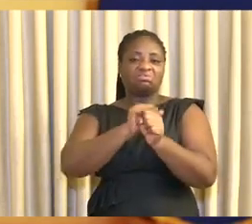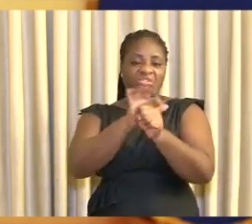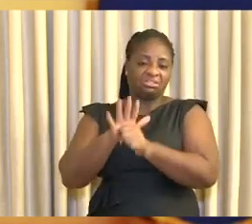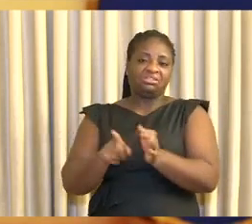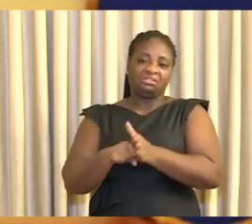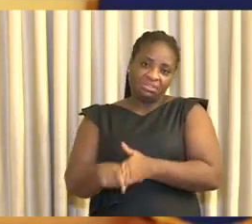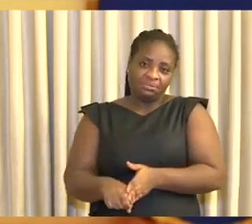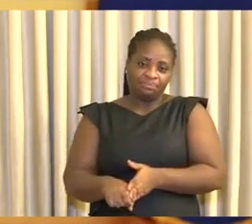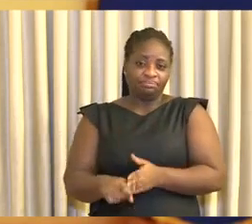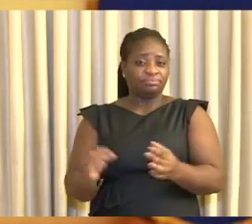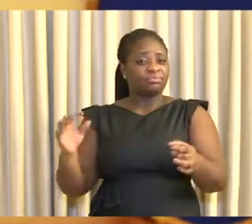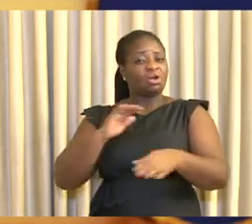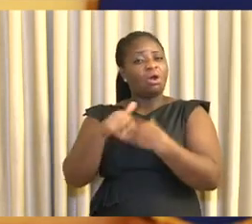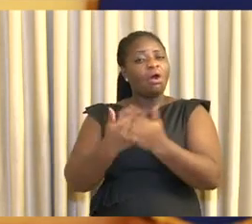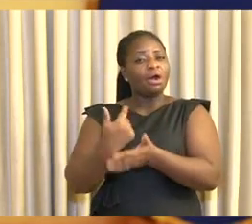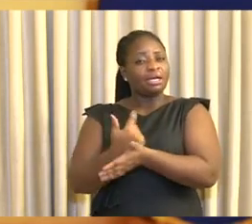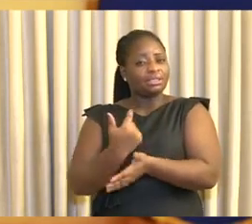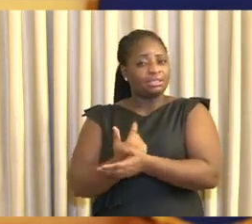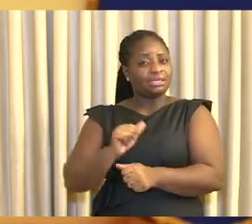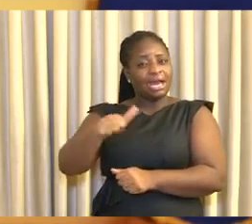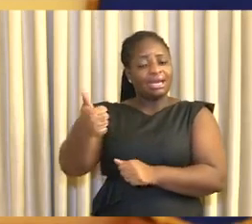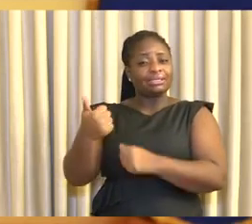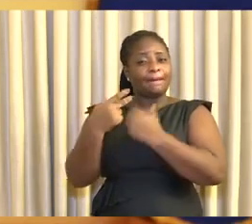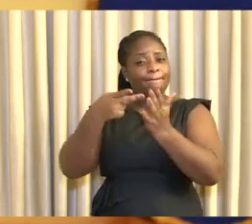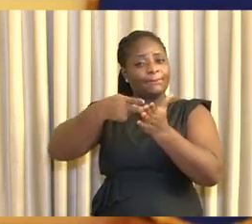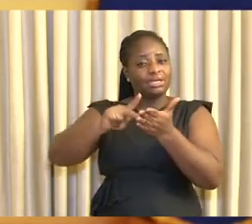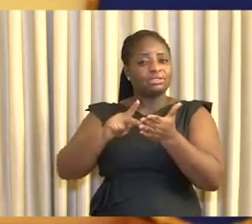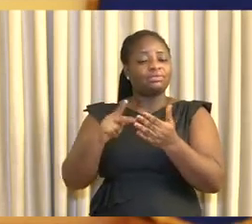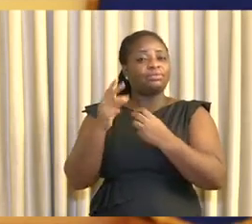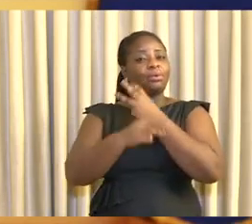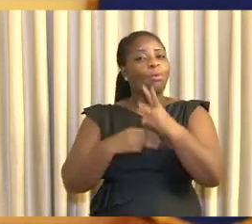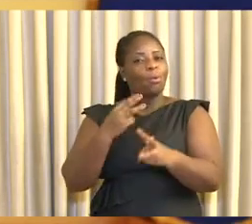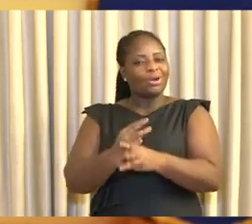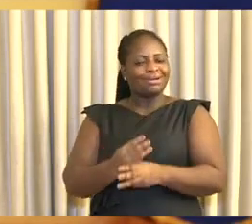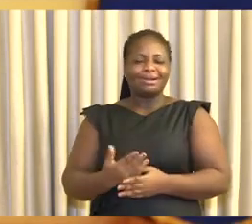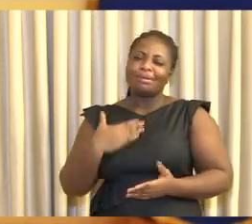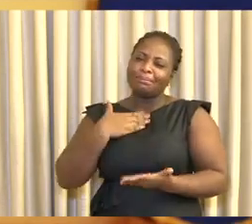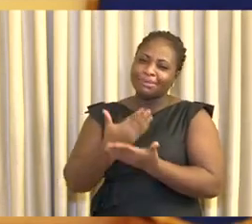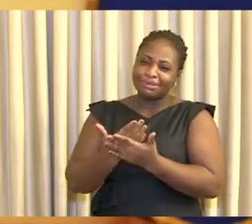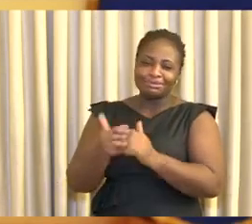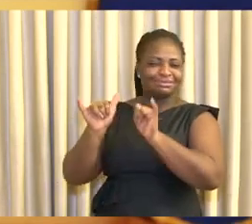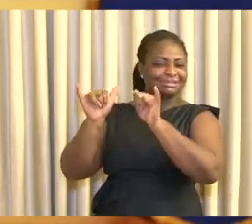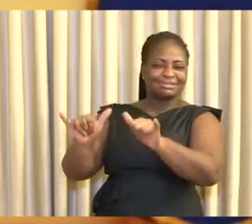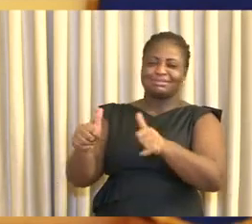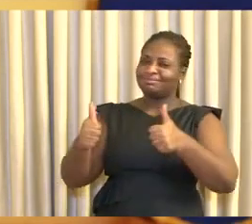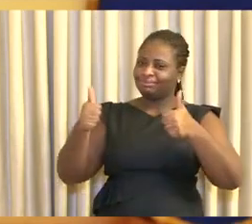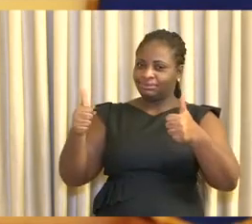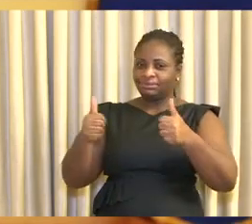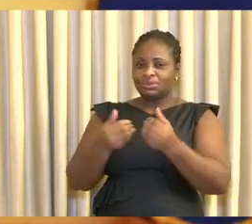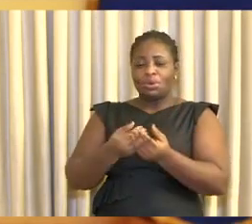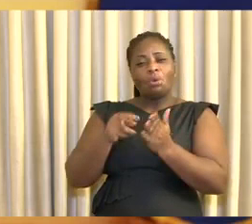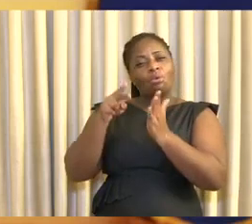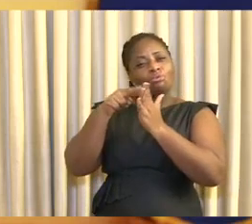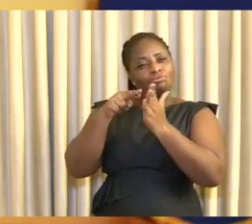the victory. To Canadians in all parts of the world, I urge you to remain steadfast